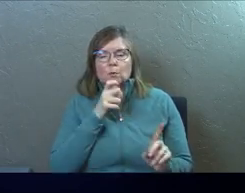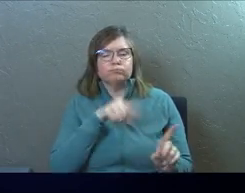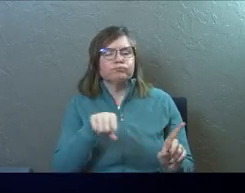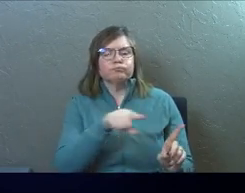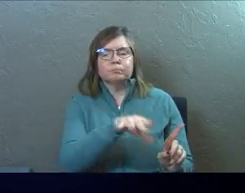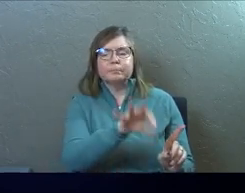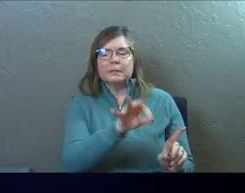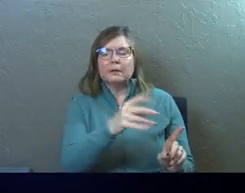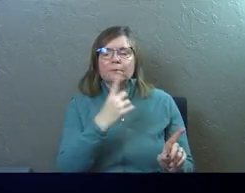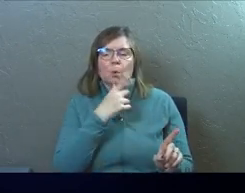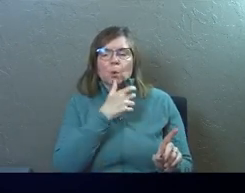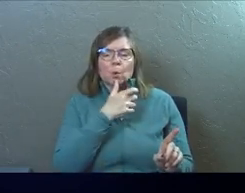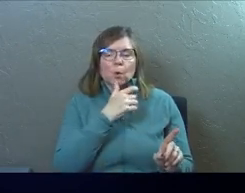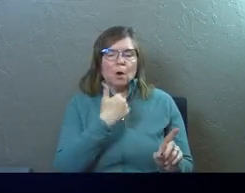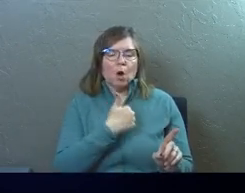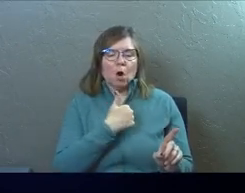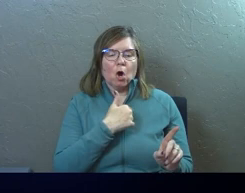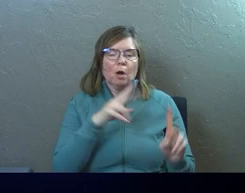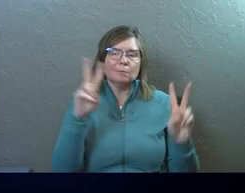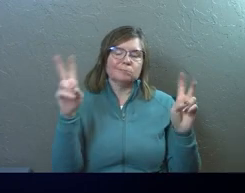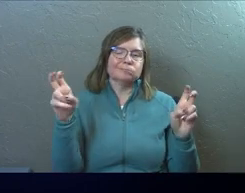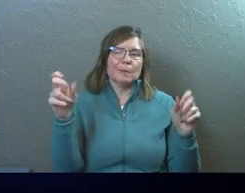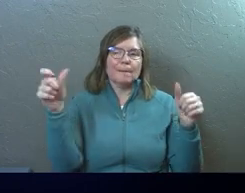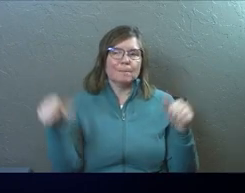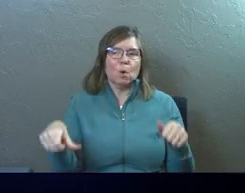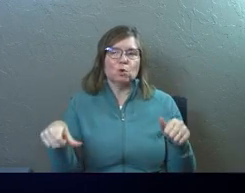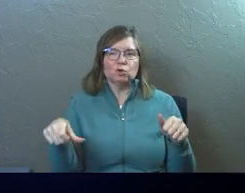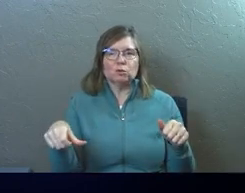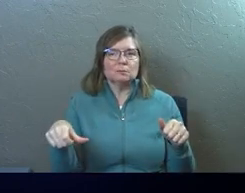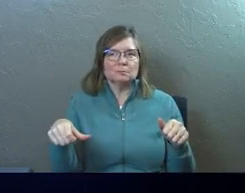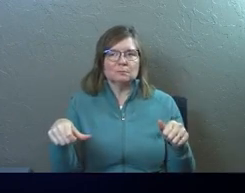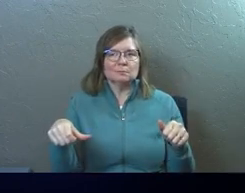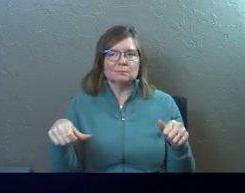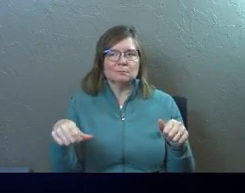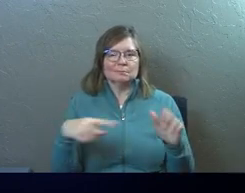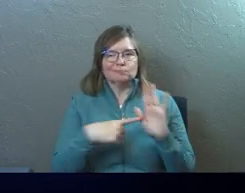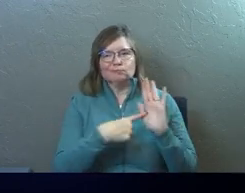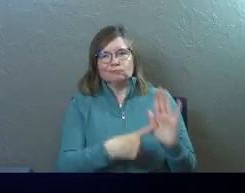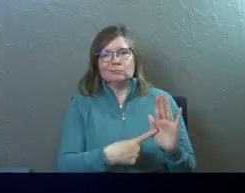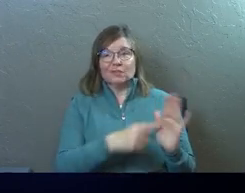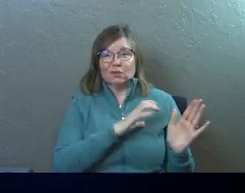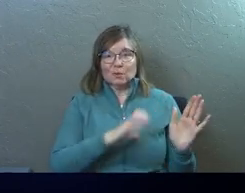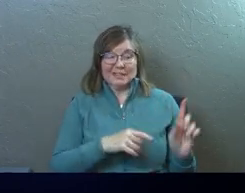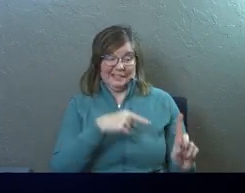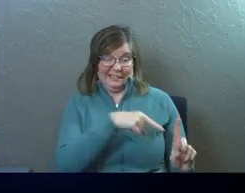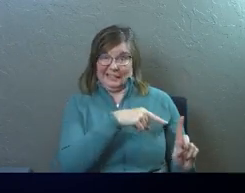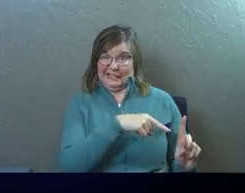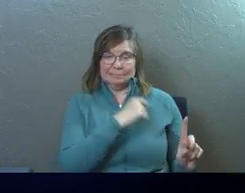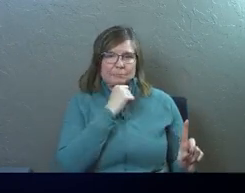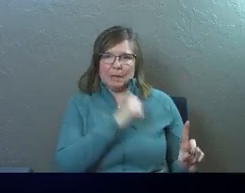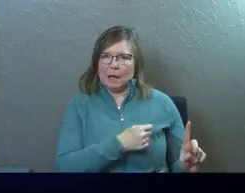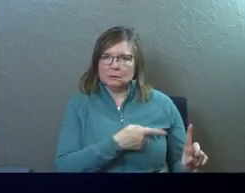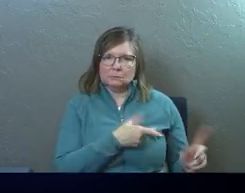for who should be our poster child for Christianity, Saul is not it.